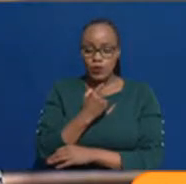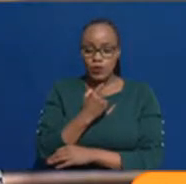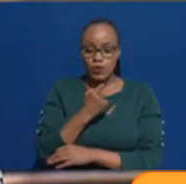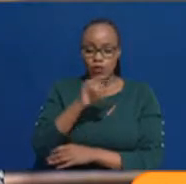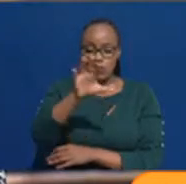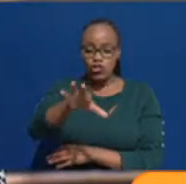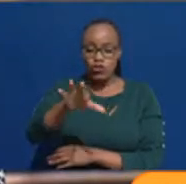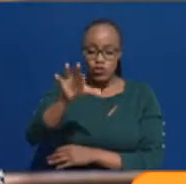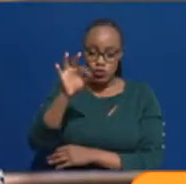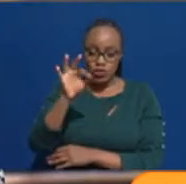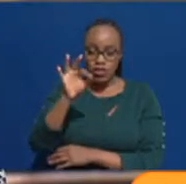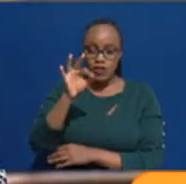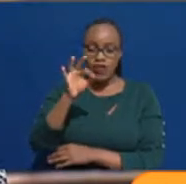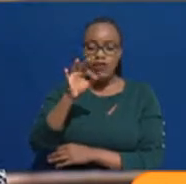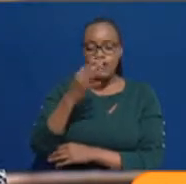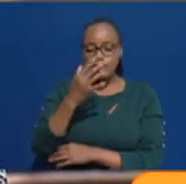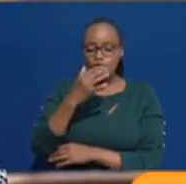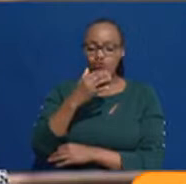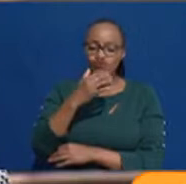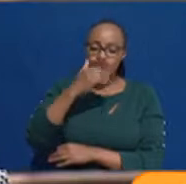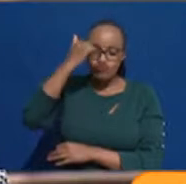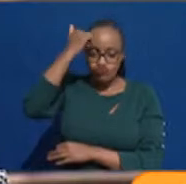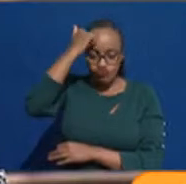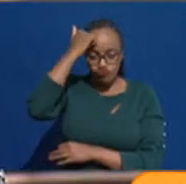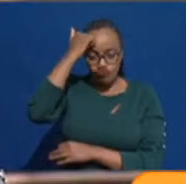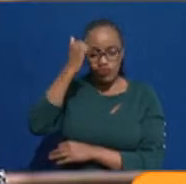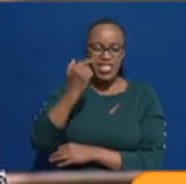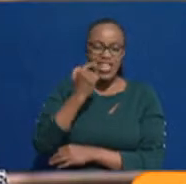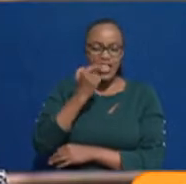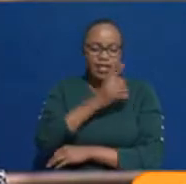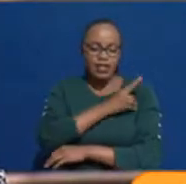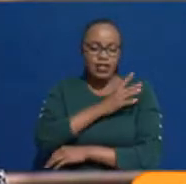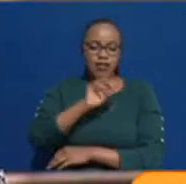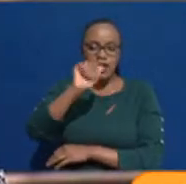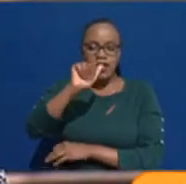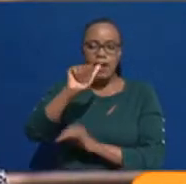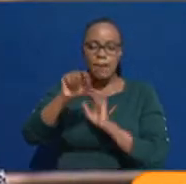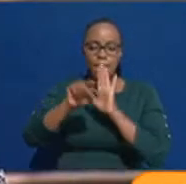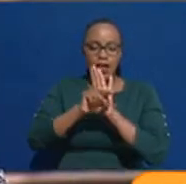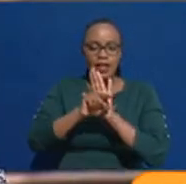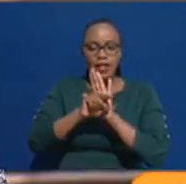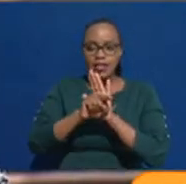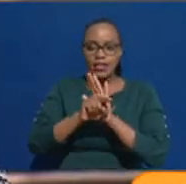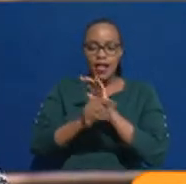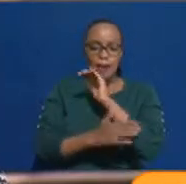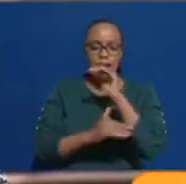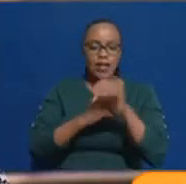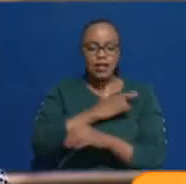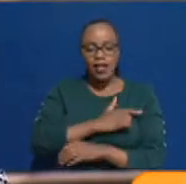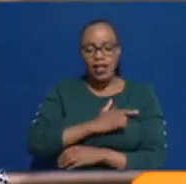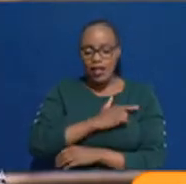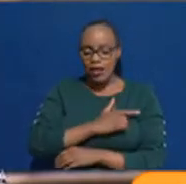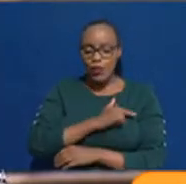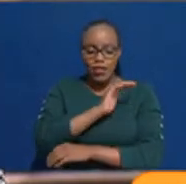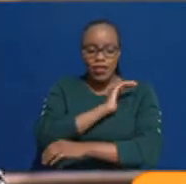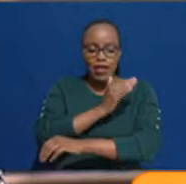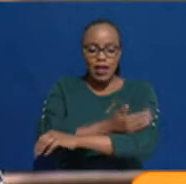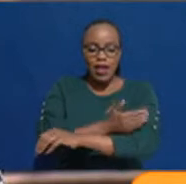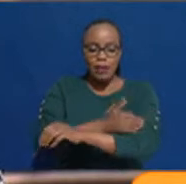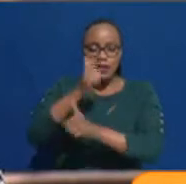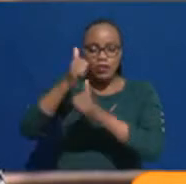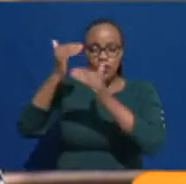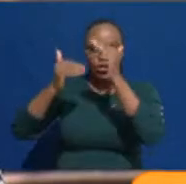the choice to do dentistry, with an A minus, unfortunately, with the capacities that we have in our